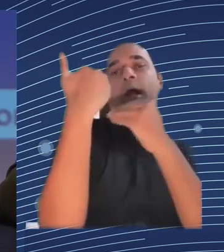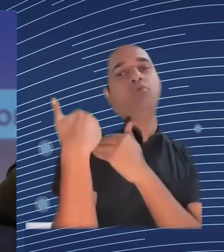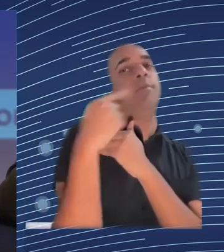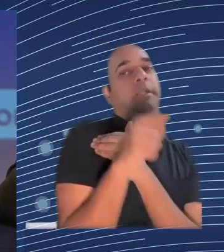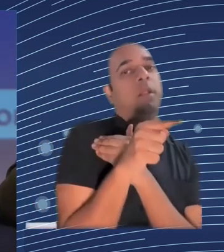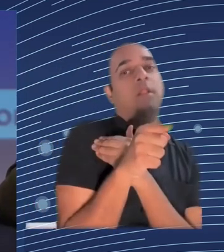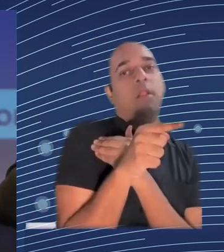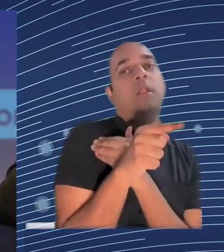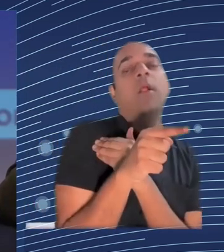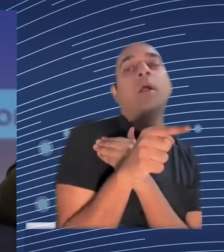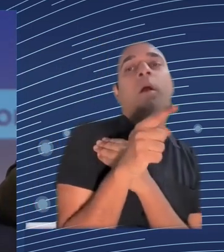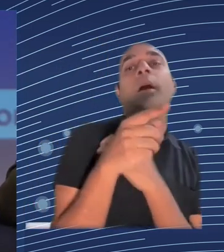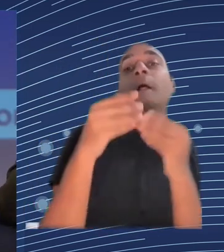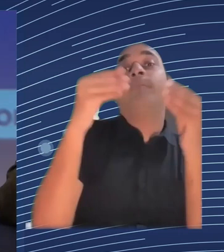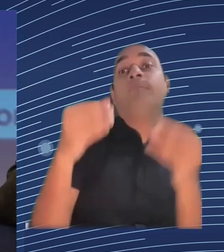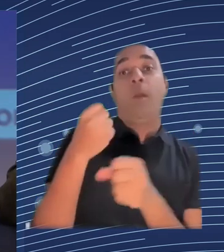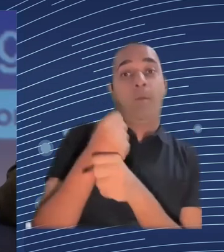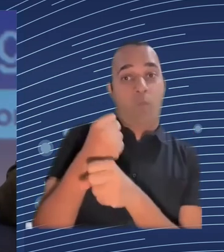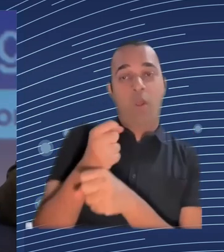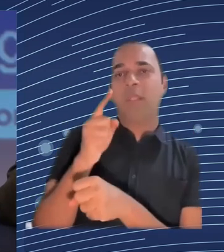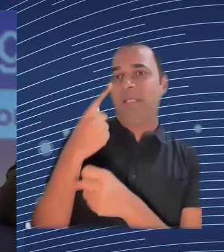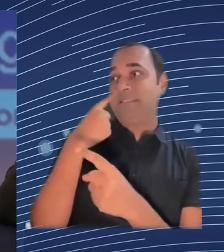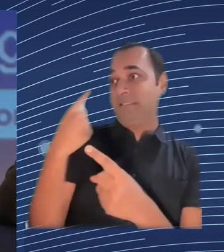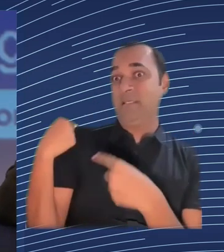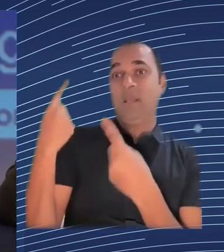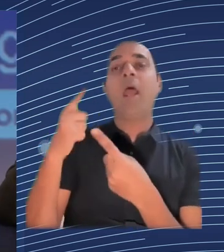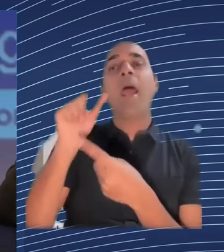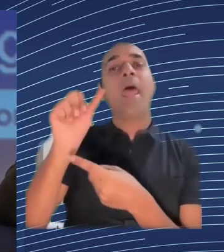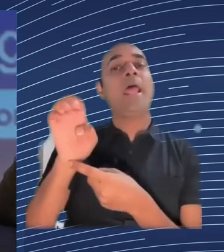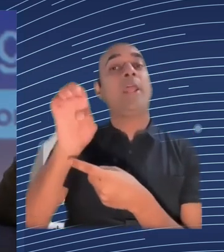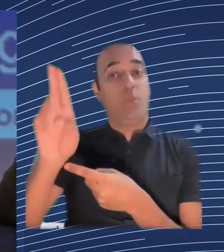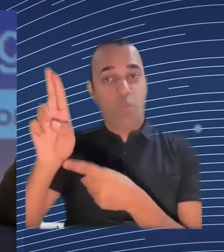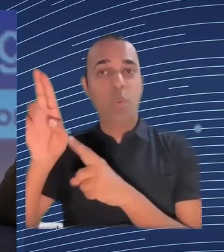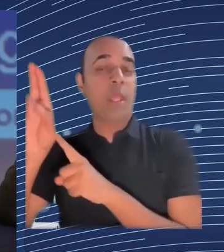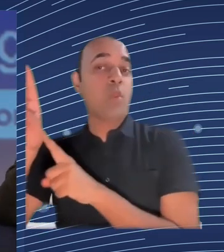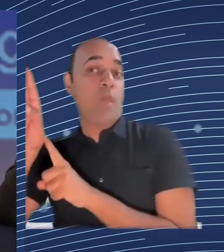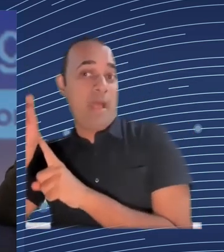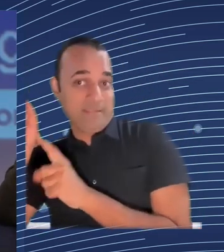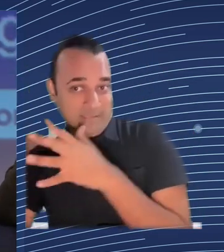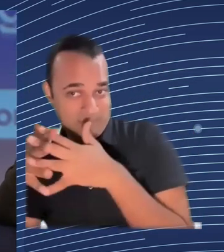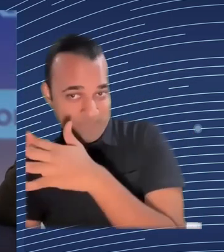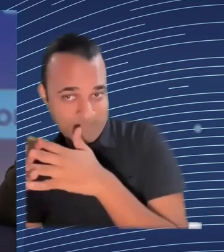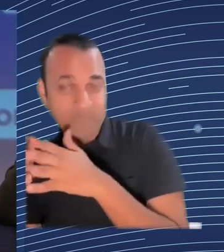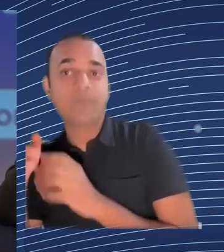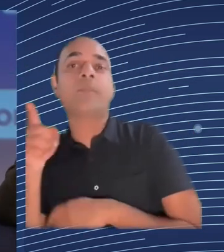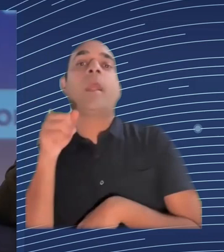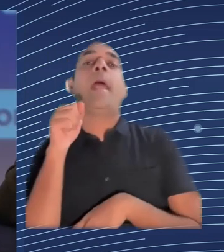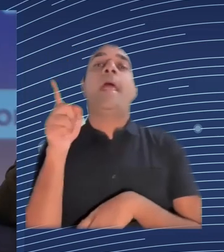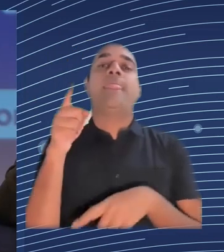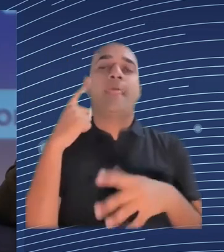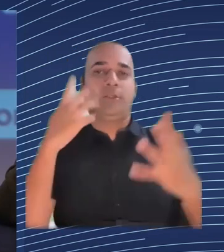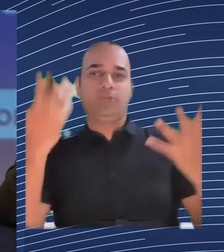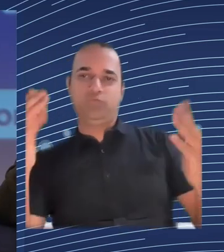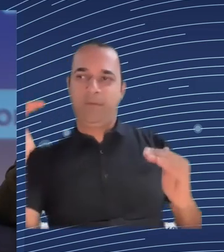enabling innovation and absolutely openness for the foundation models I think we should also look and